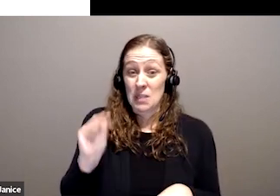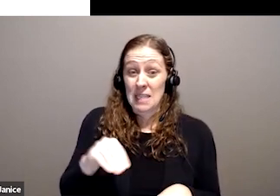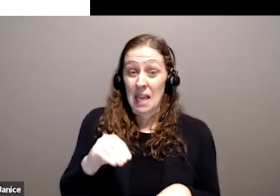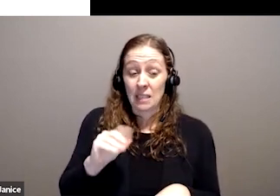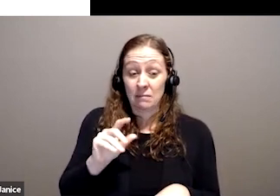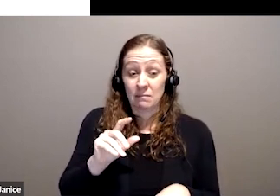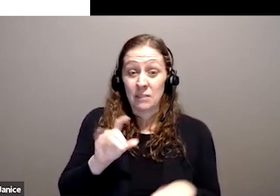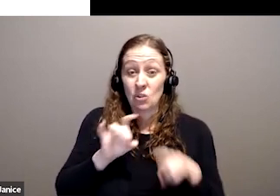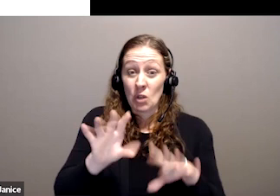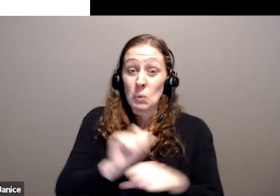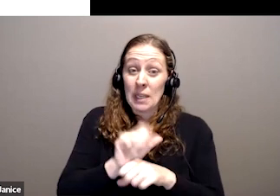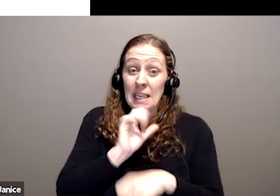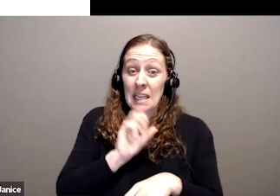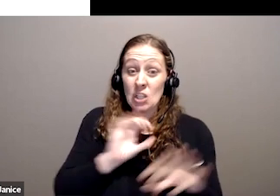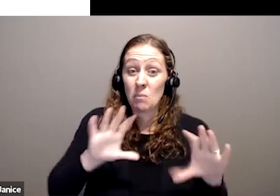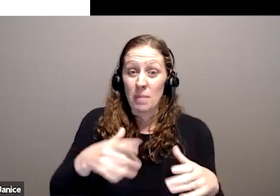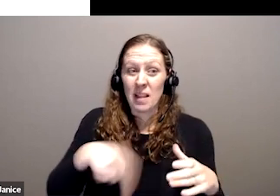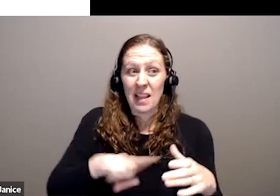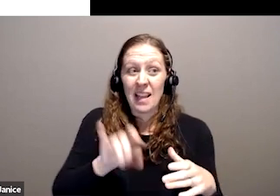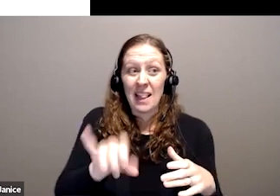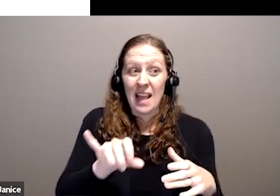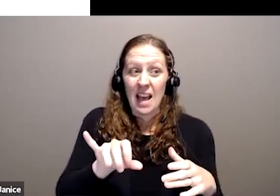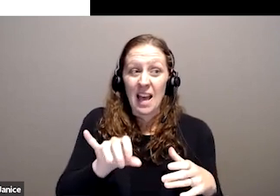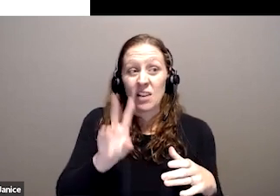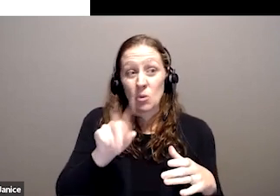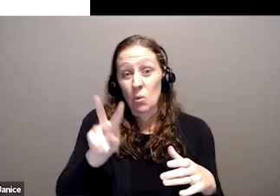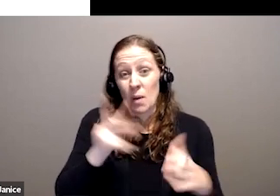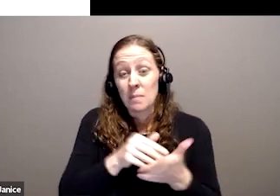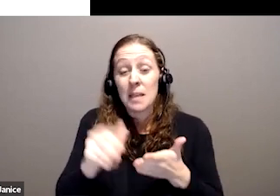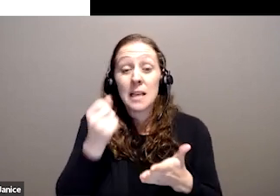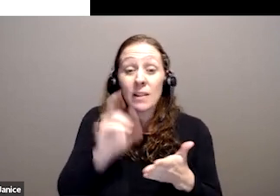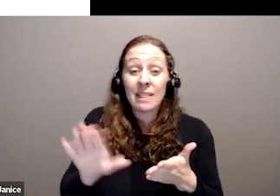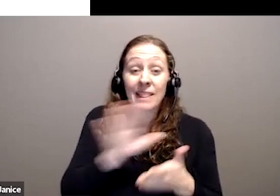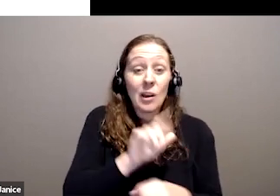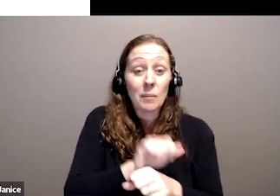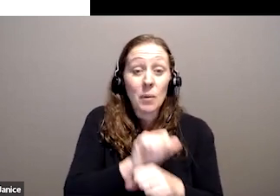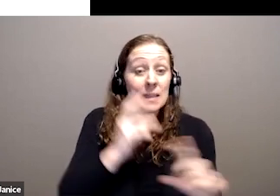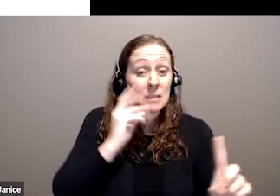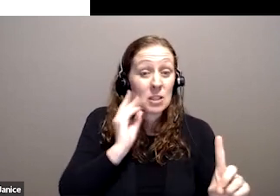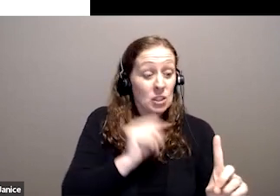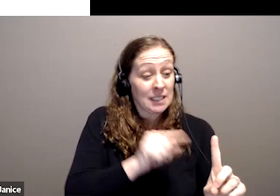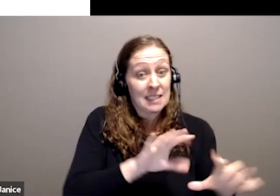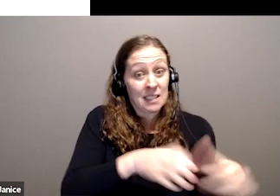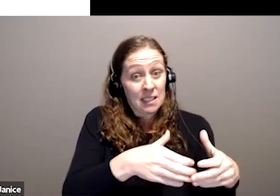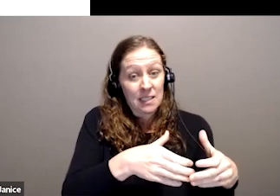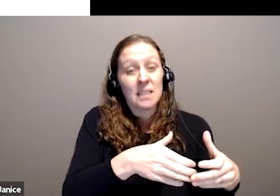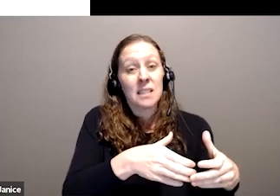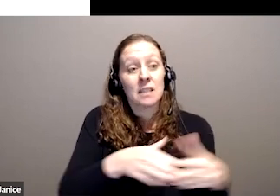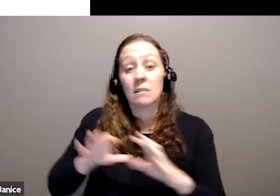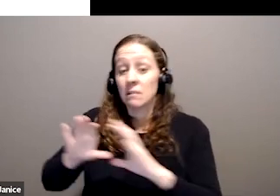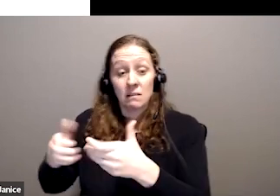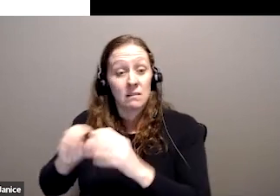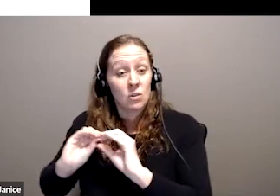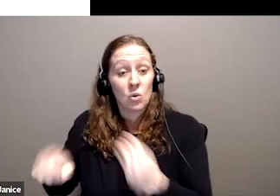population. But when you look at their employment experience, it's very different to those without